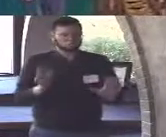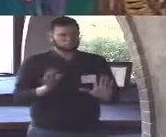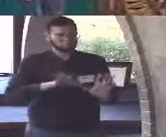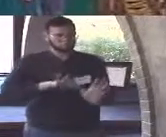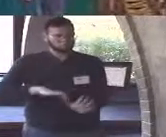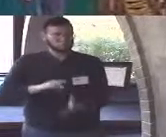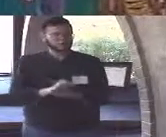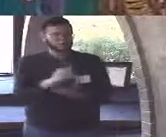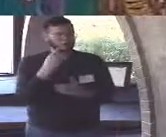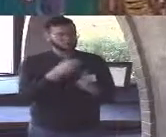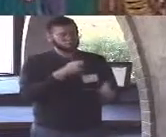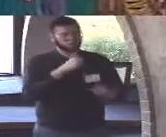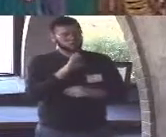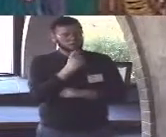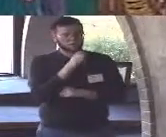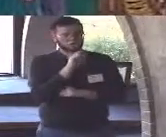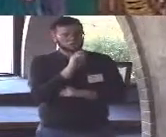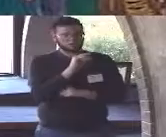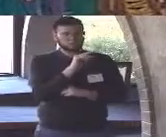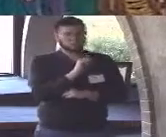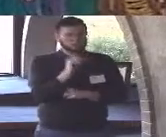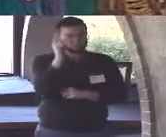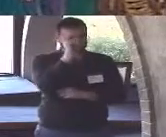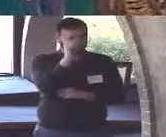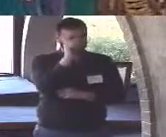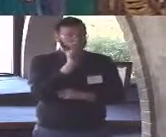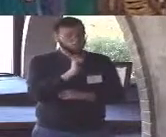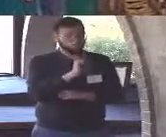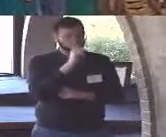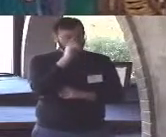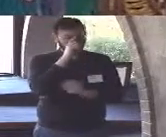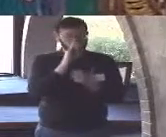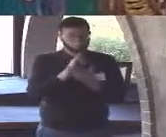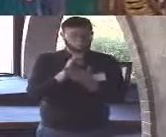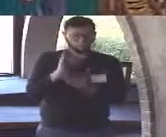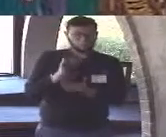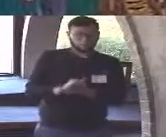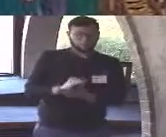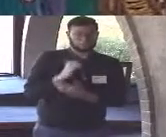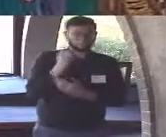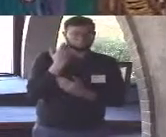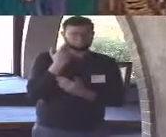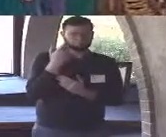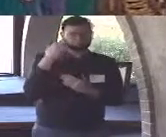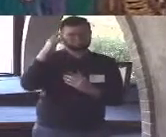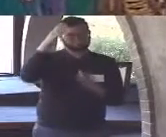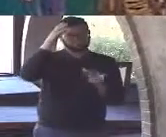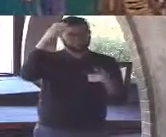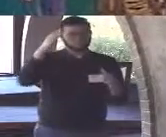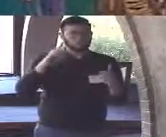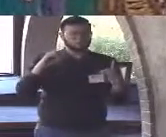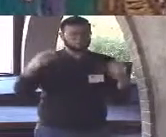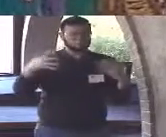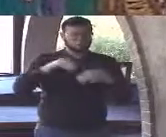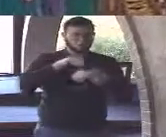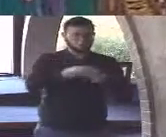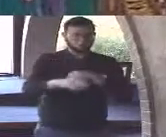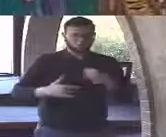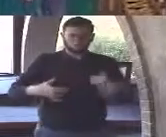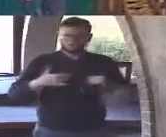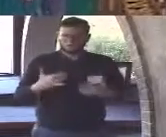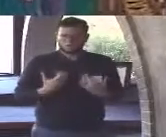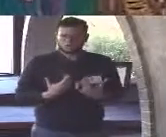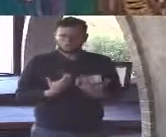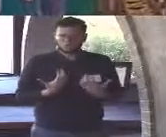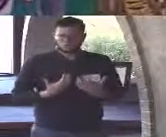it is an idea that has induced angst anger even terror in the minds